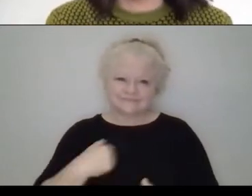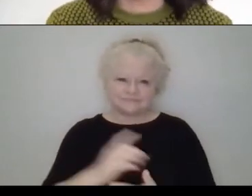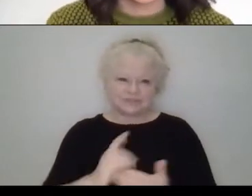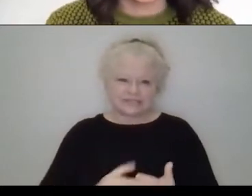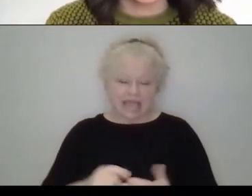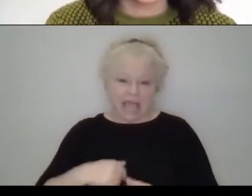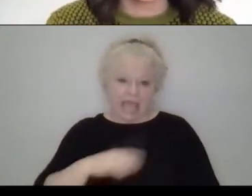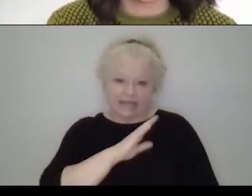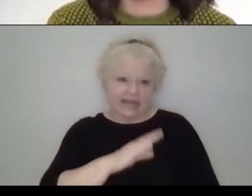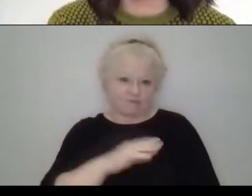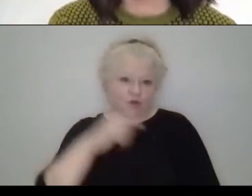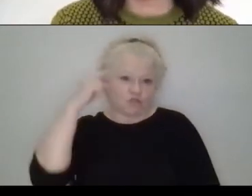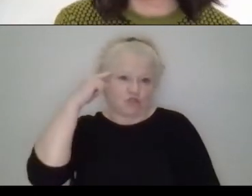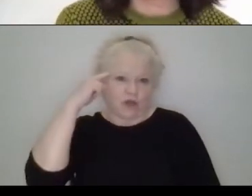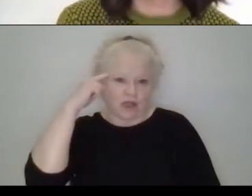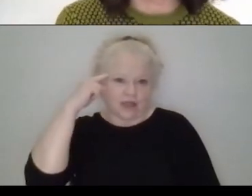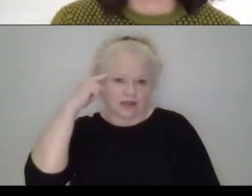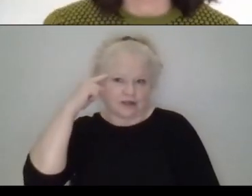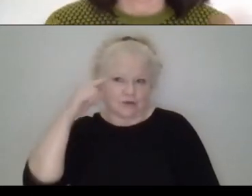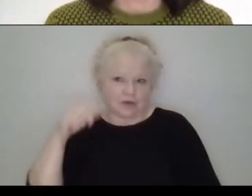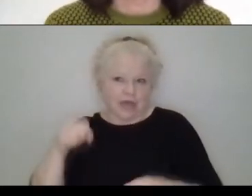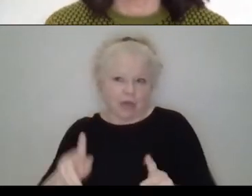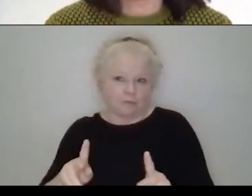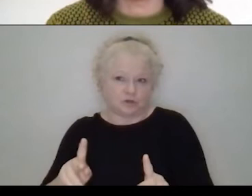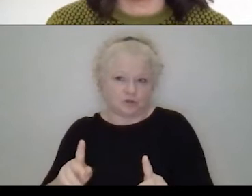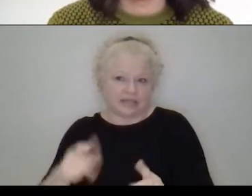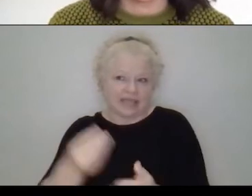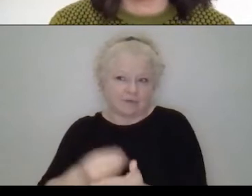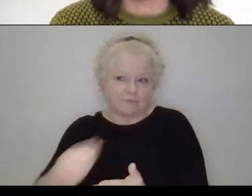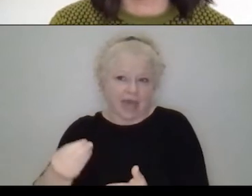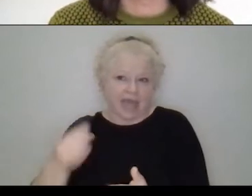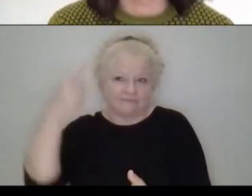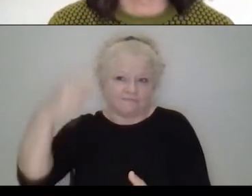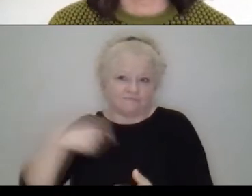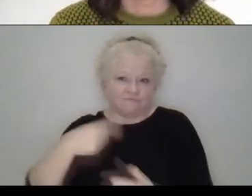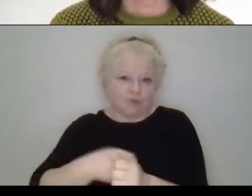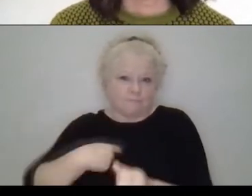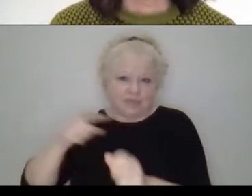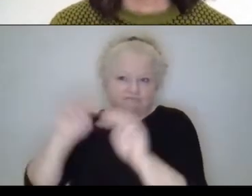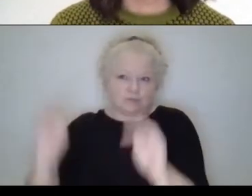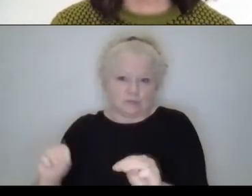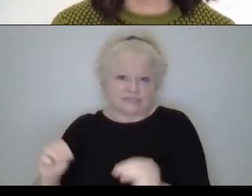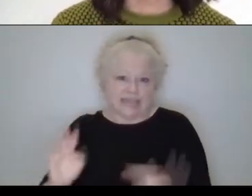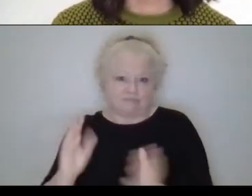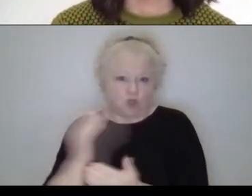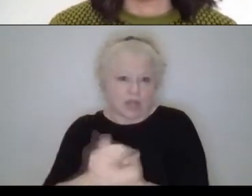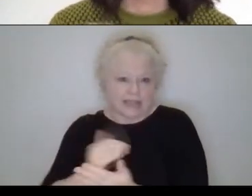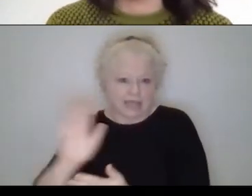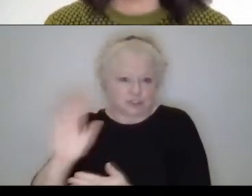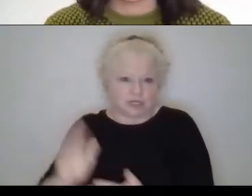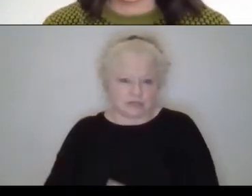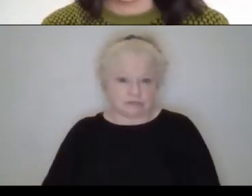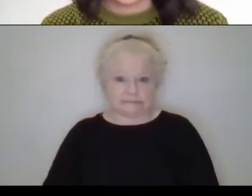imagined that moment that the Cooper Hewitt was going to buy a piece for their collection. And I mean, for